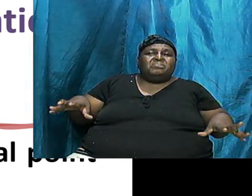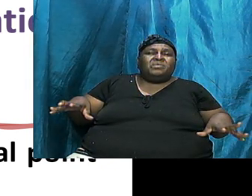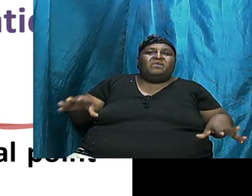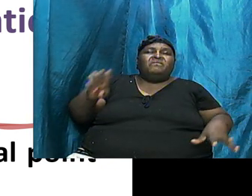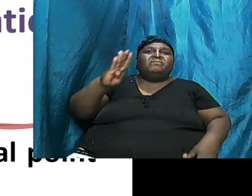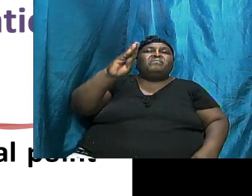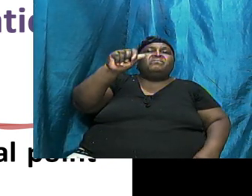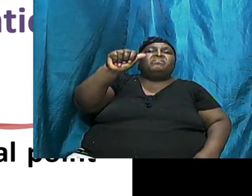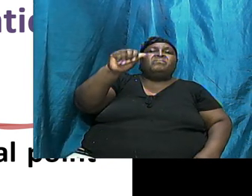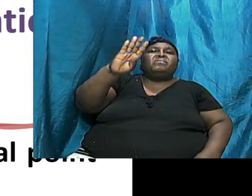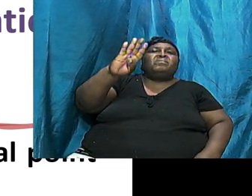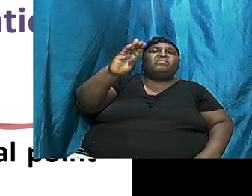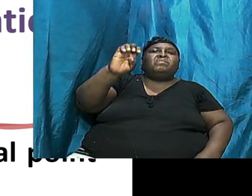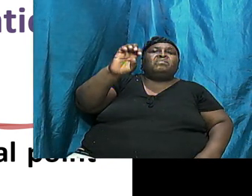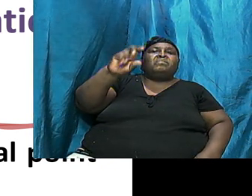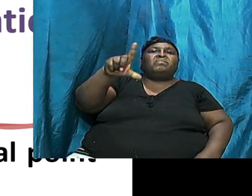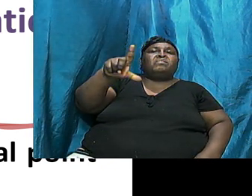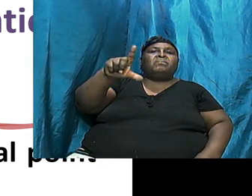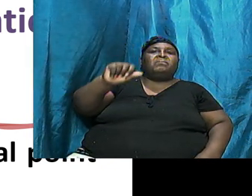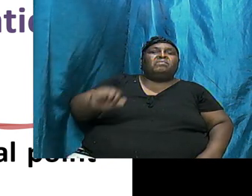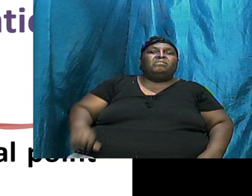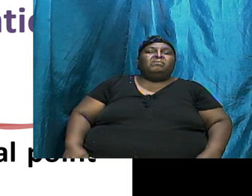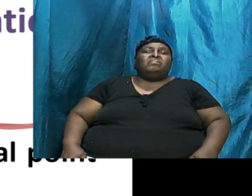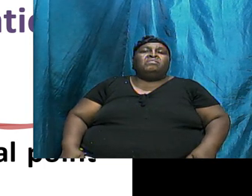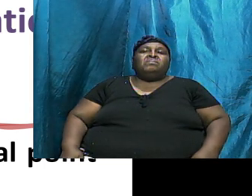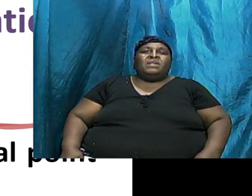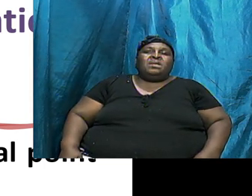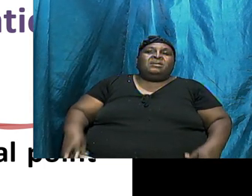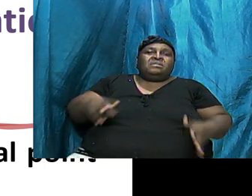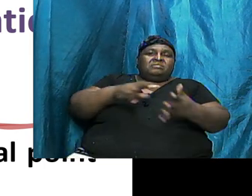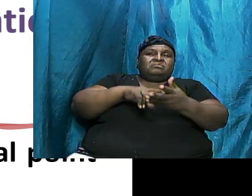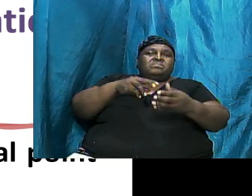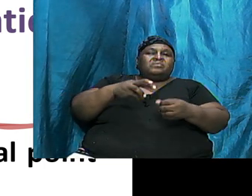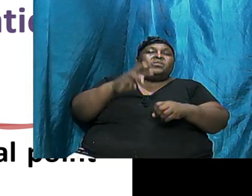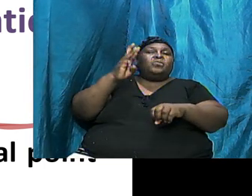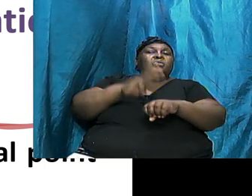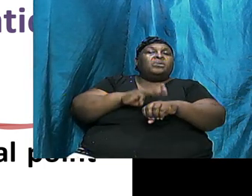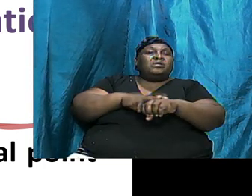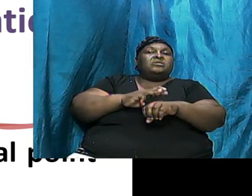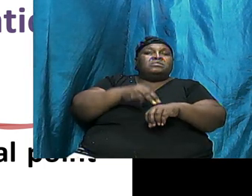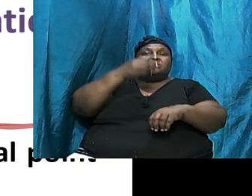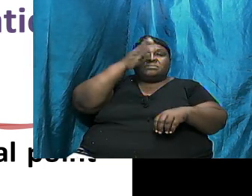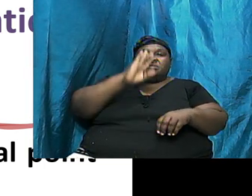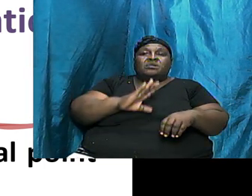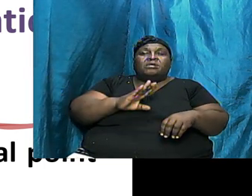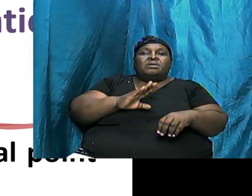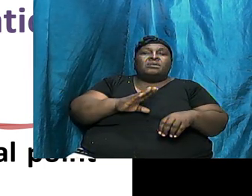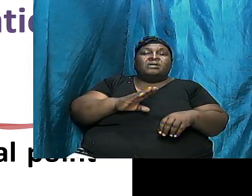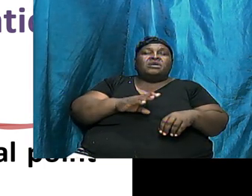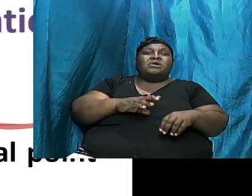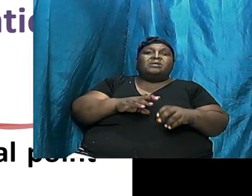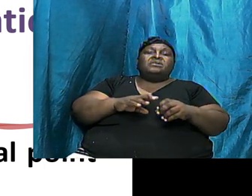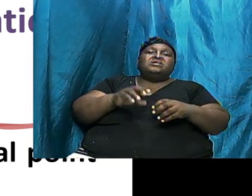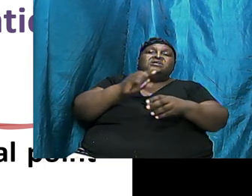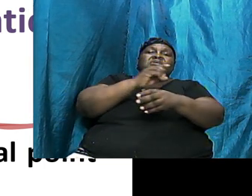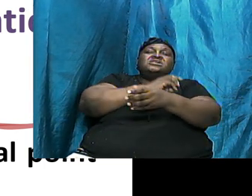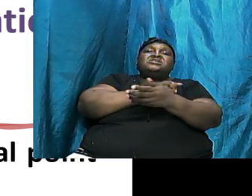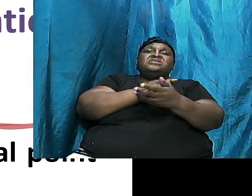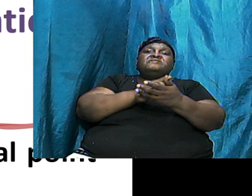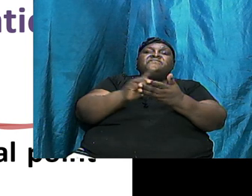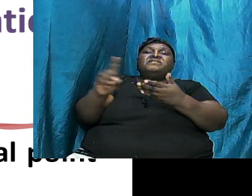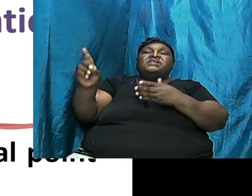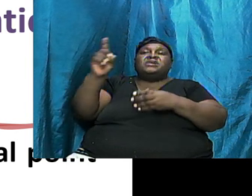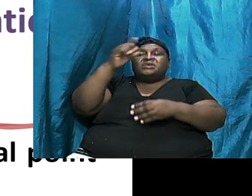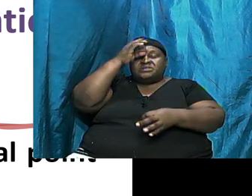Stands As A Warning Of God's Divine Judgment On Those